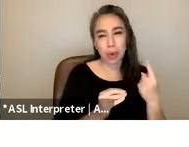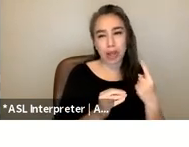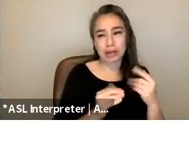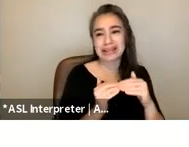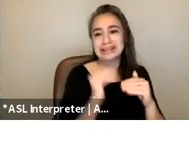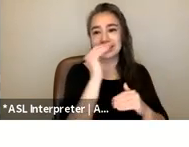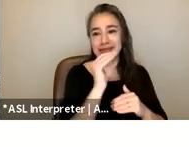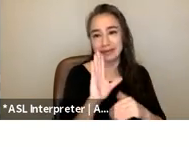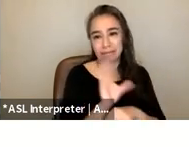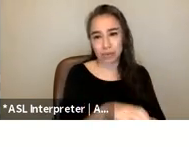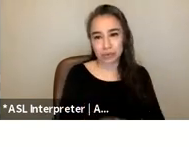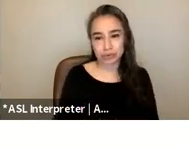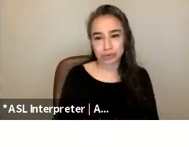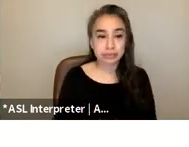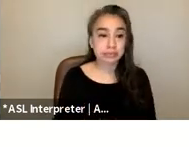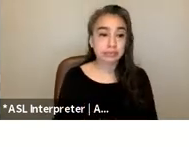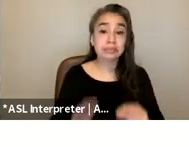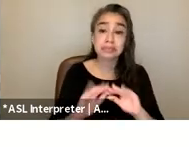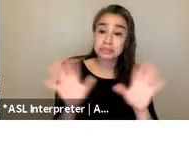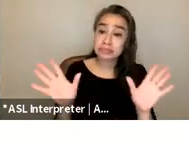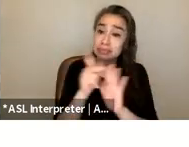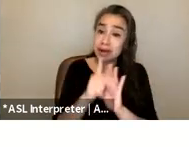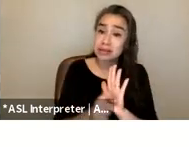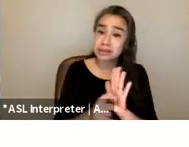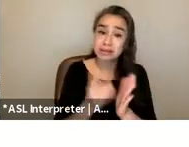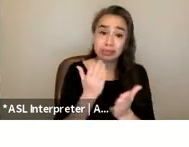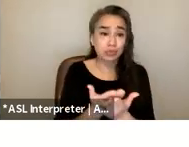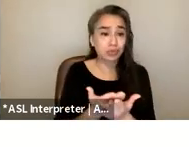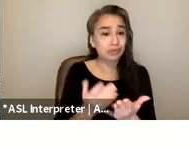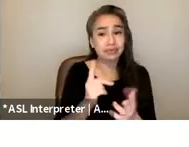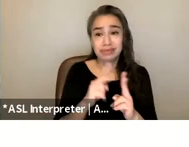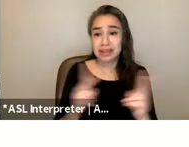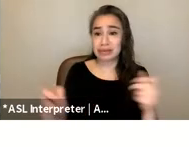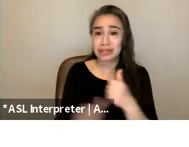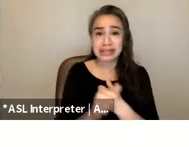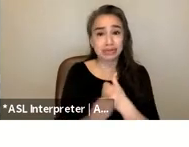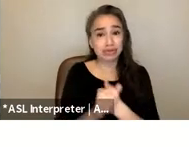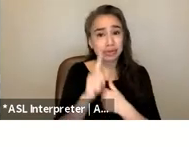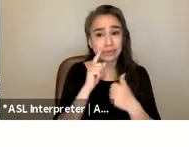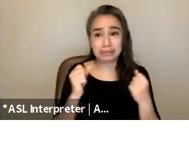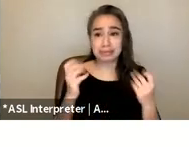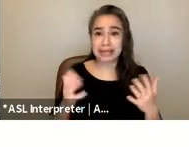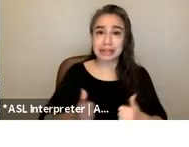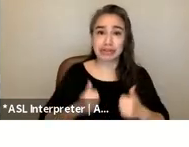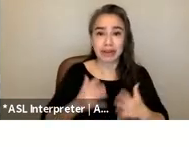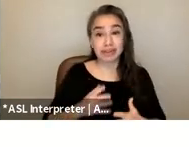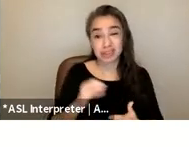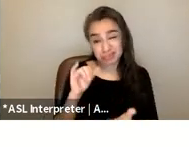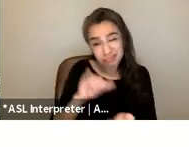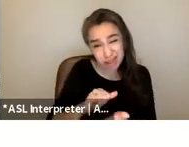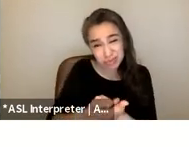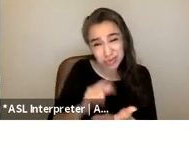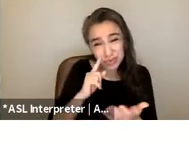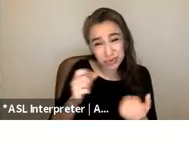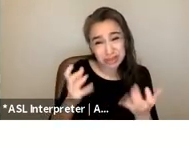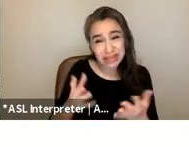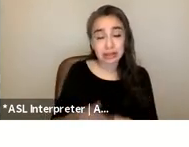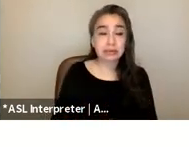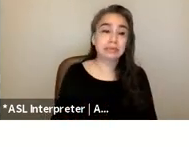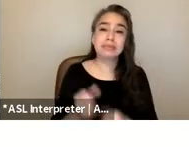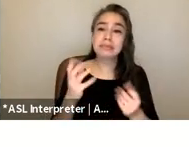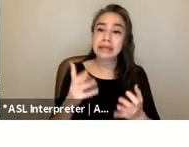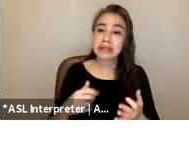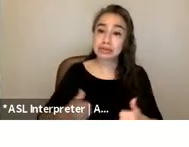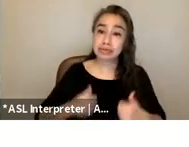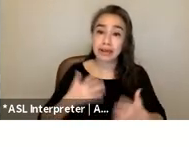proved how dangerous it is for many survivors and impossible for some for many survivors particularly for